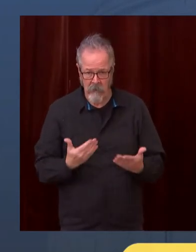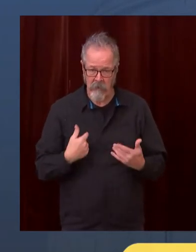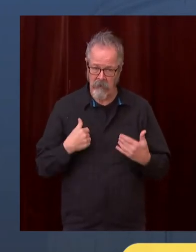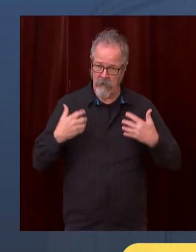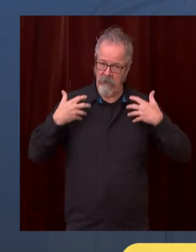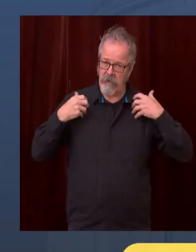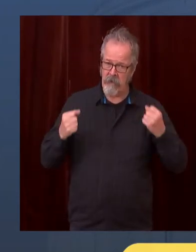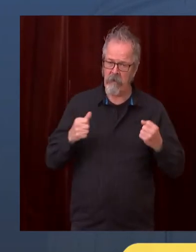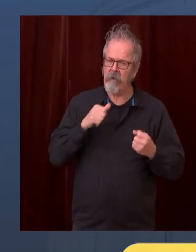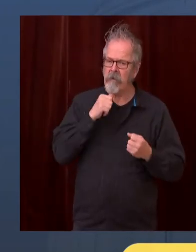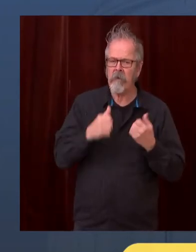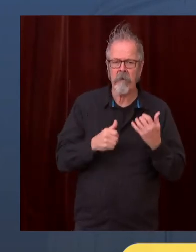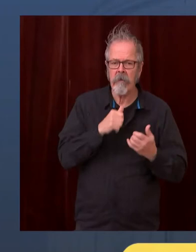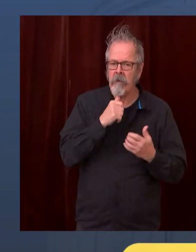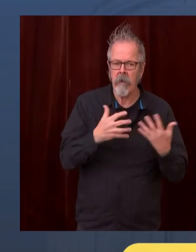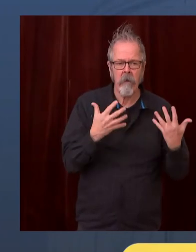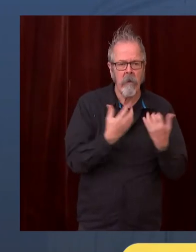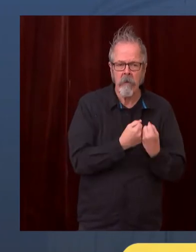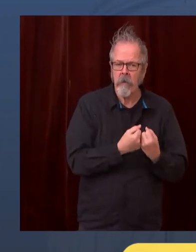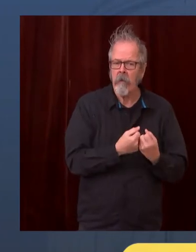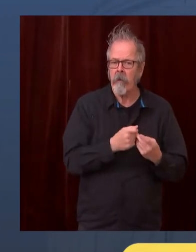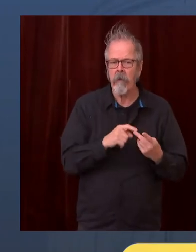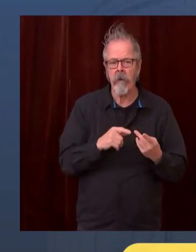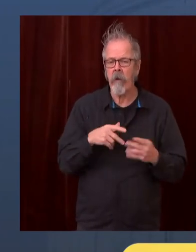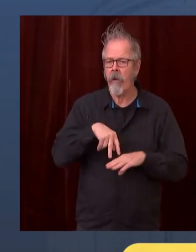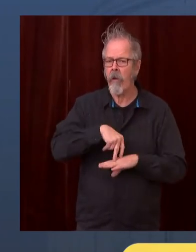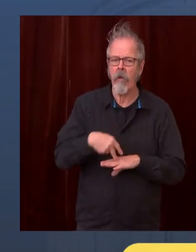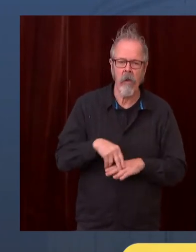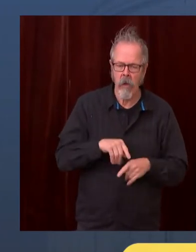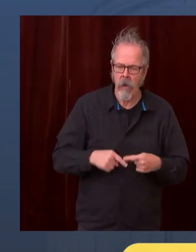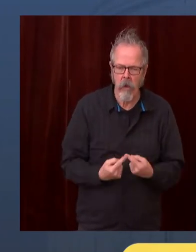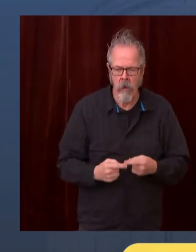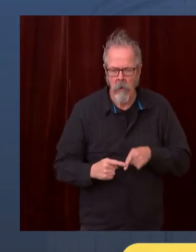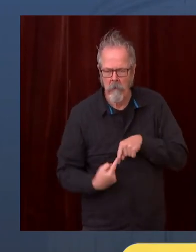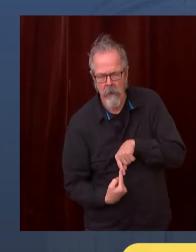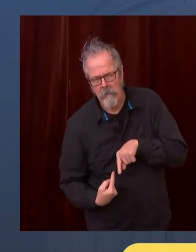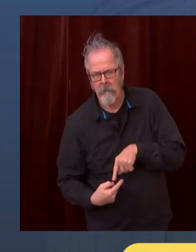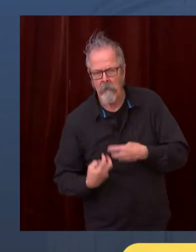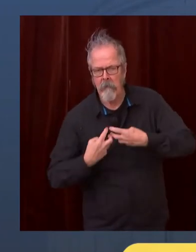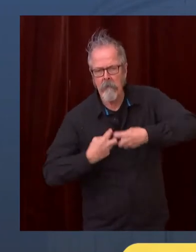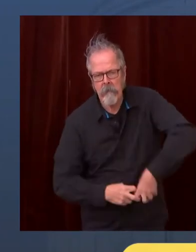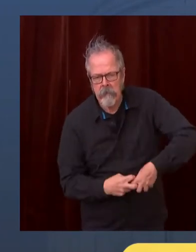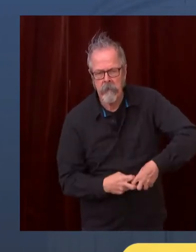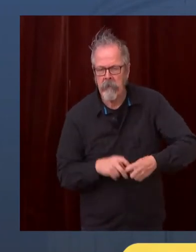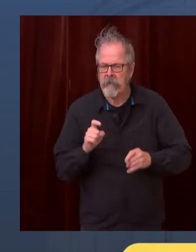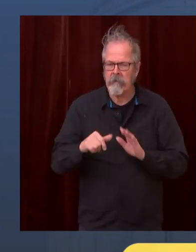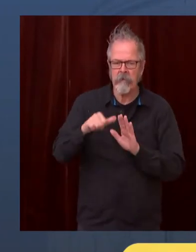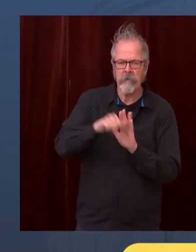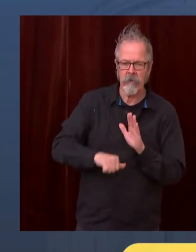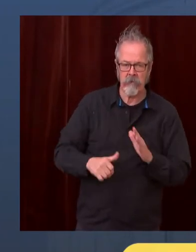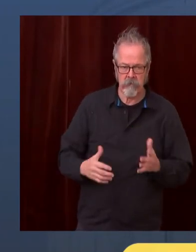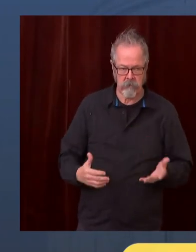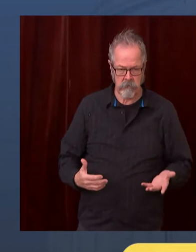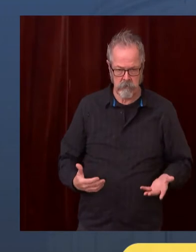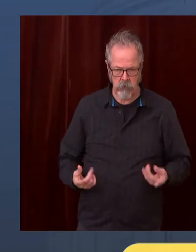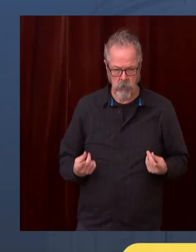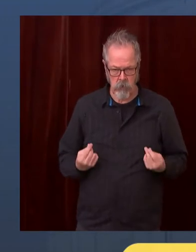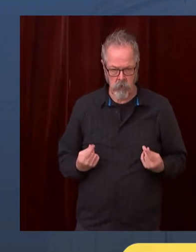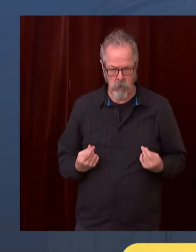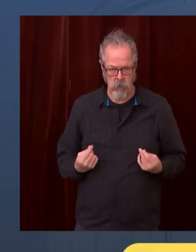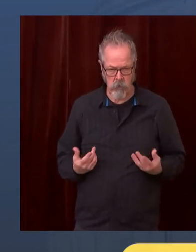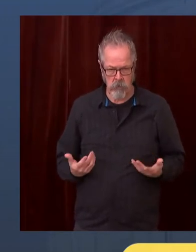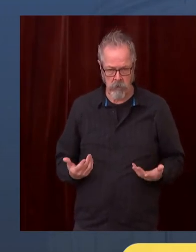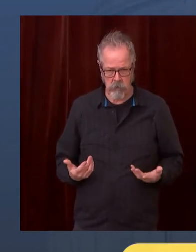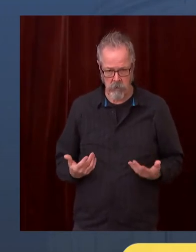need to have a surgery. Currently, our ICUs in our medium-sized and larger-sized hospitals are quite